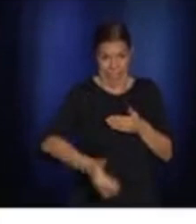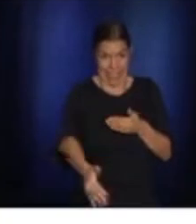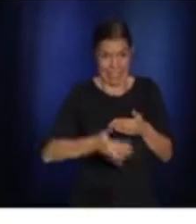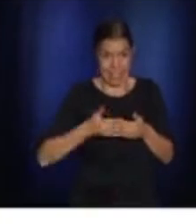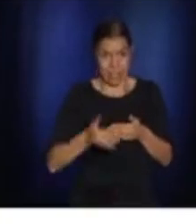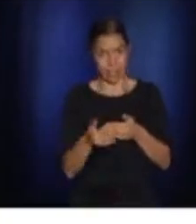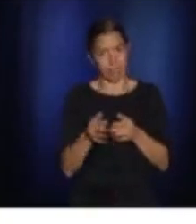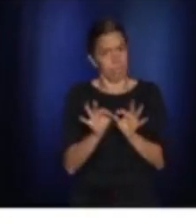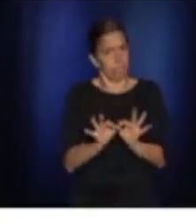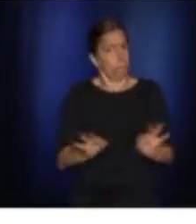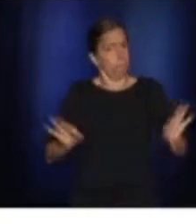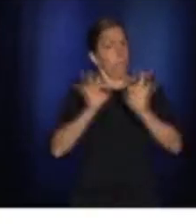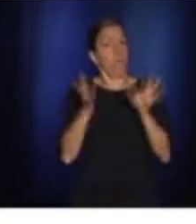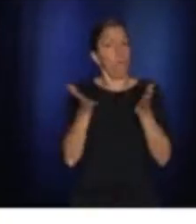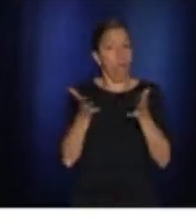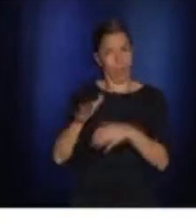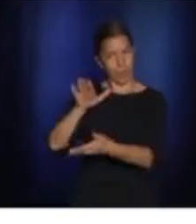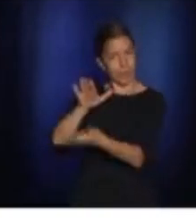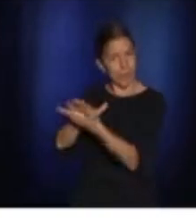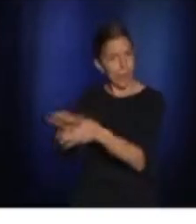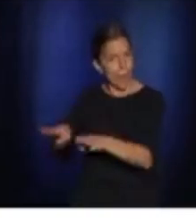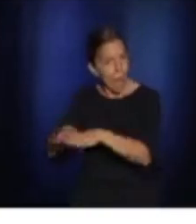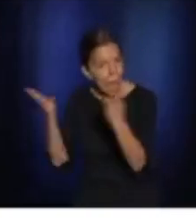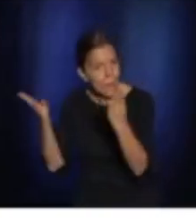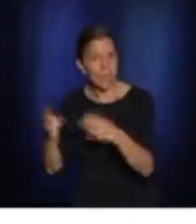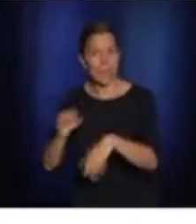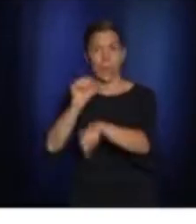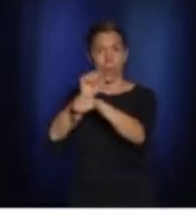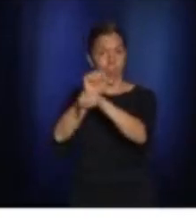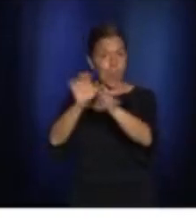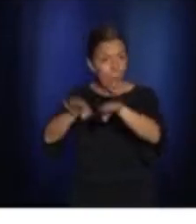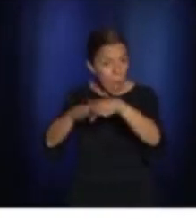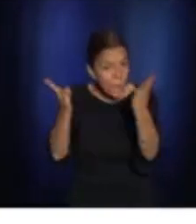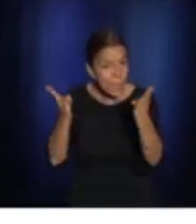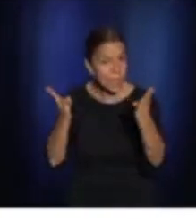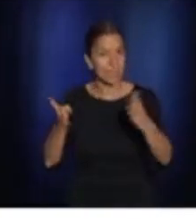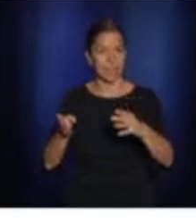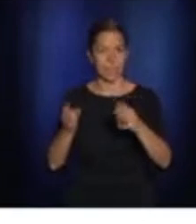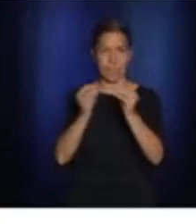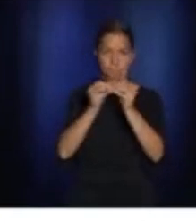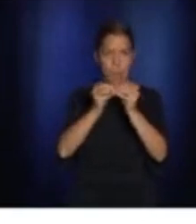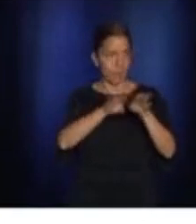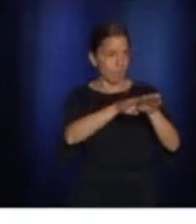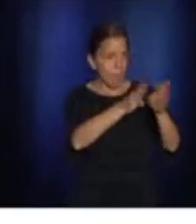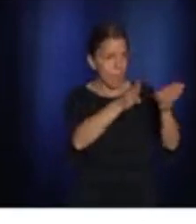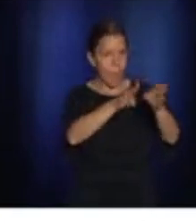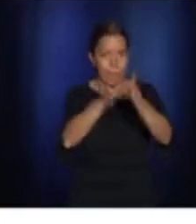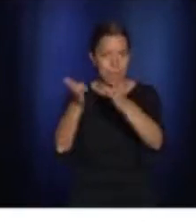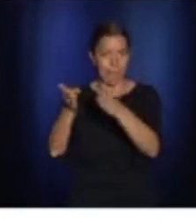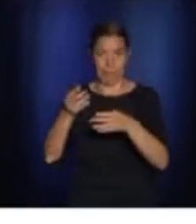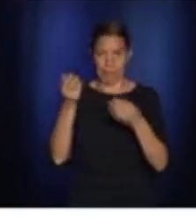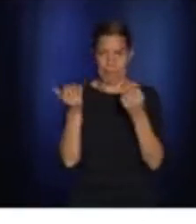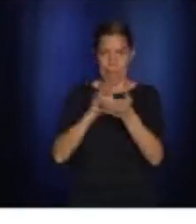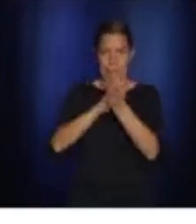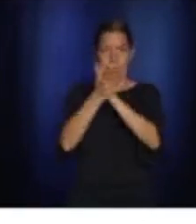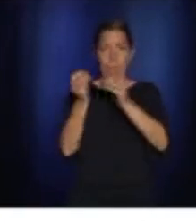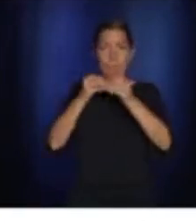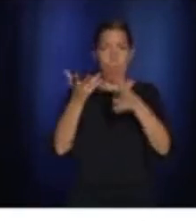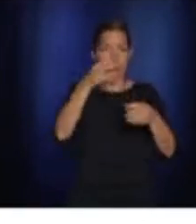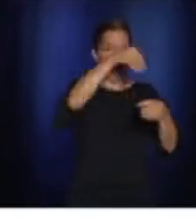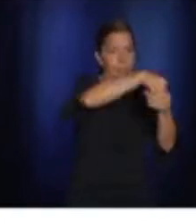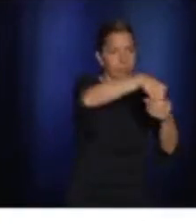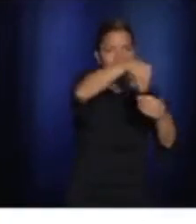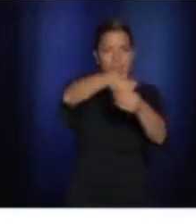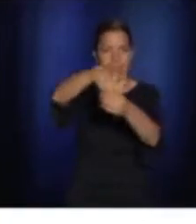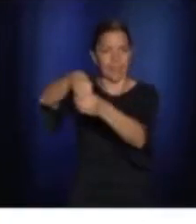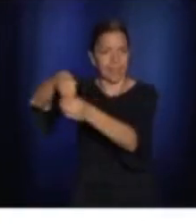to work, with the fact that we'll be more indoors, we have to find our discipline.